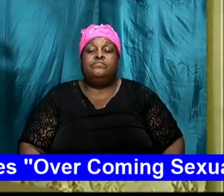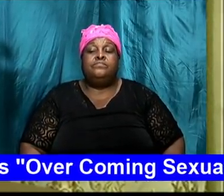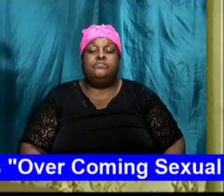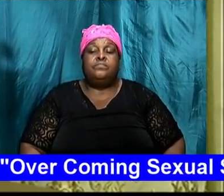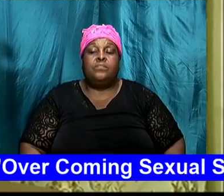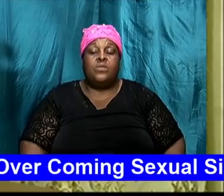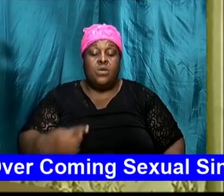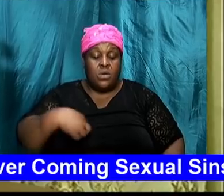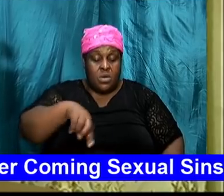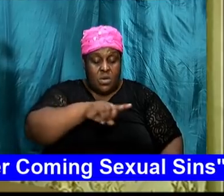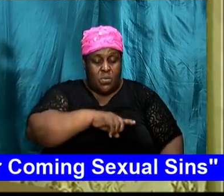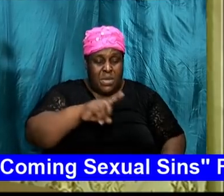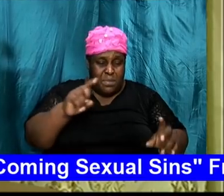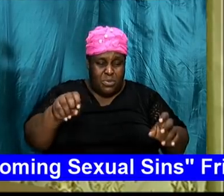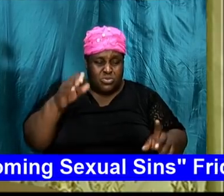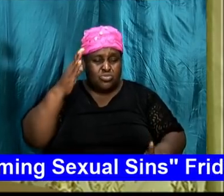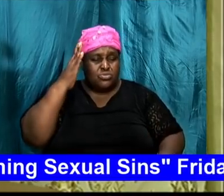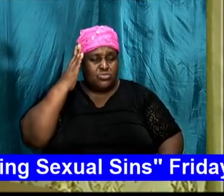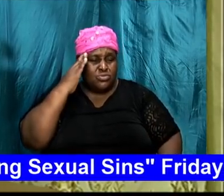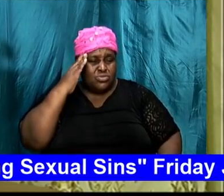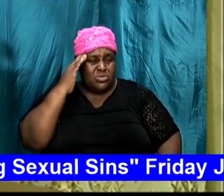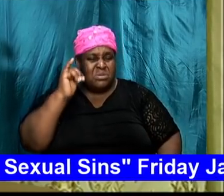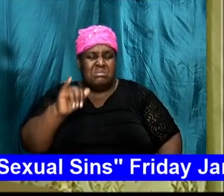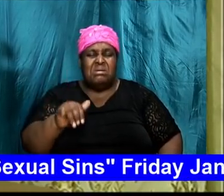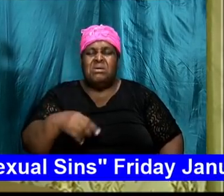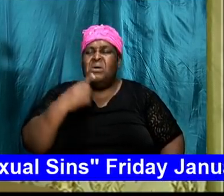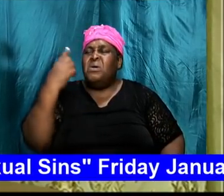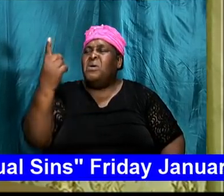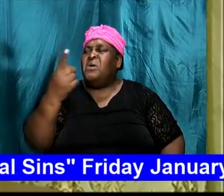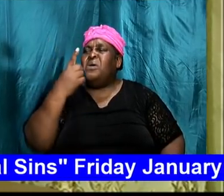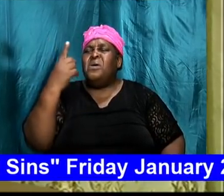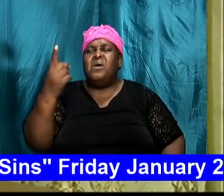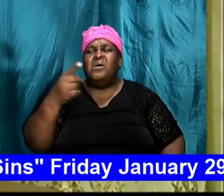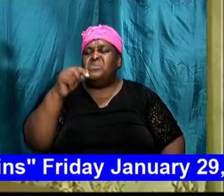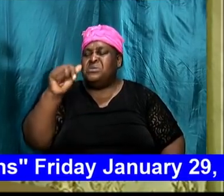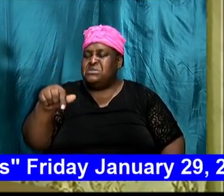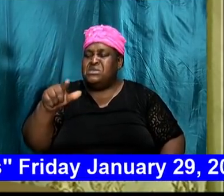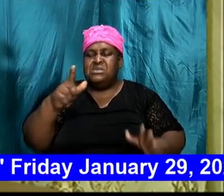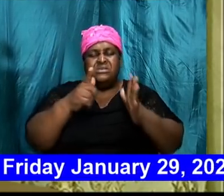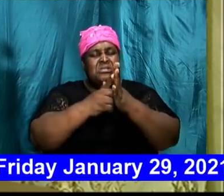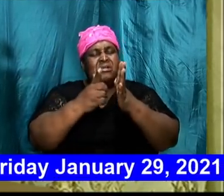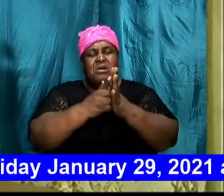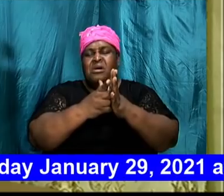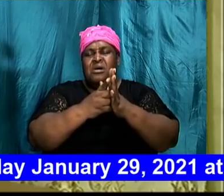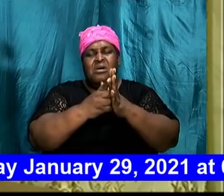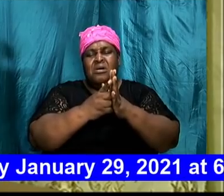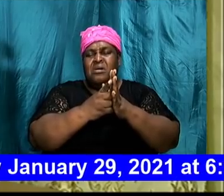so we must know that there is always this law that presents itself